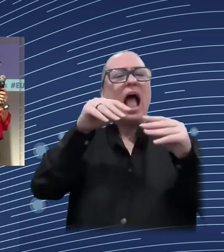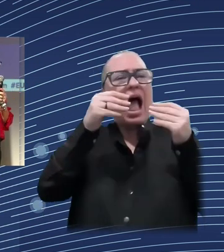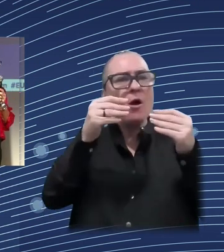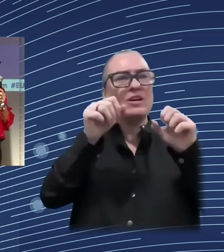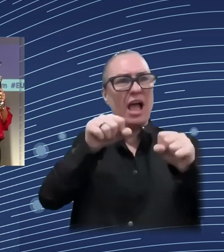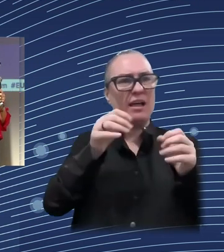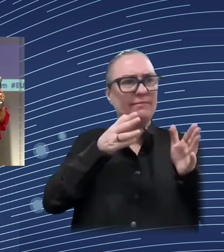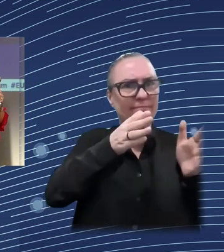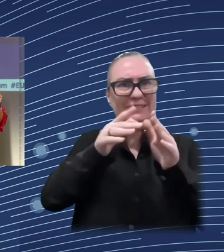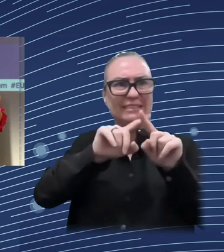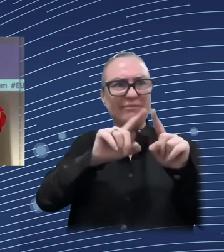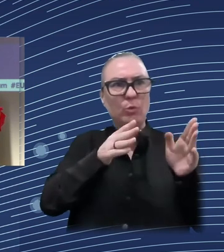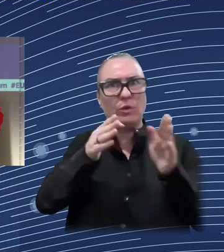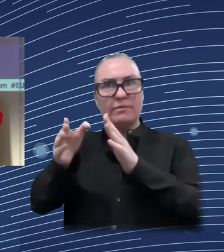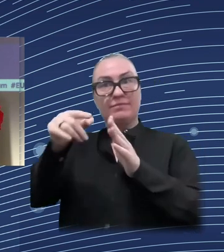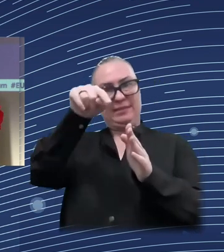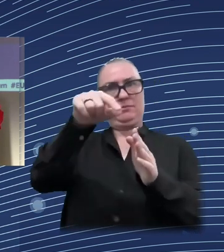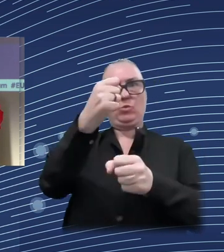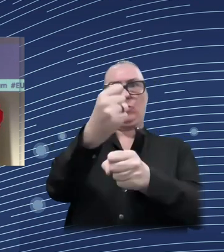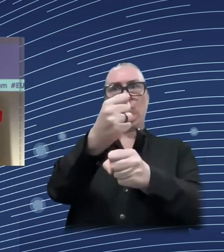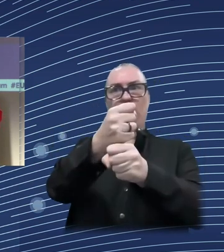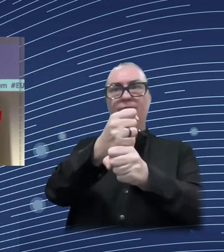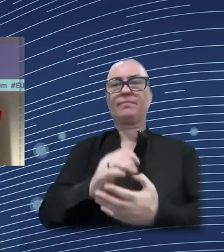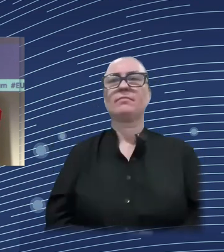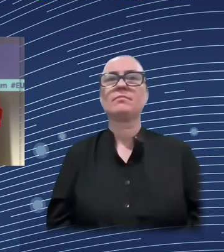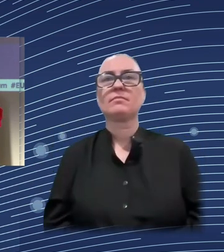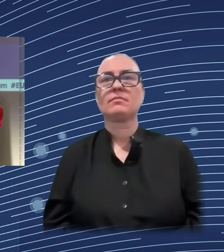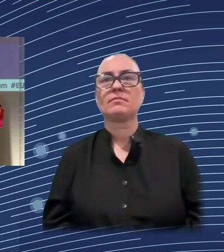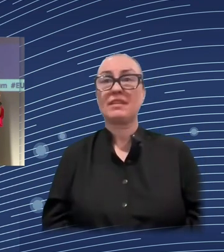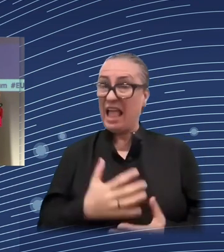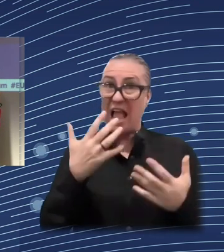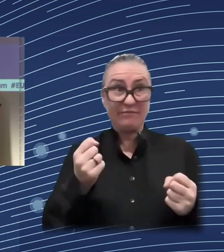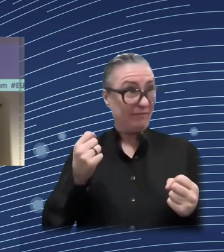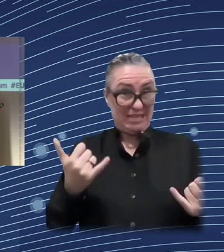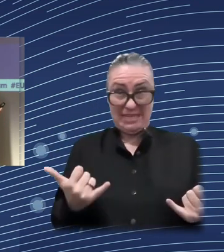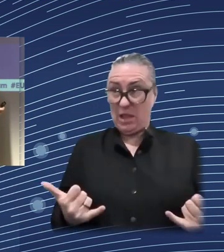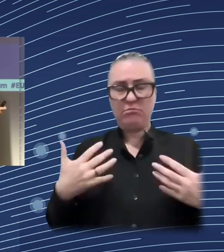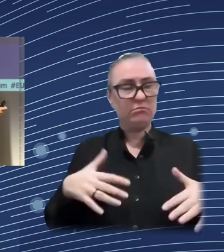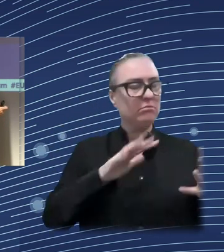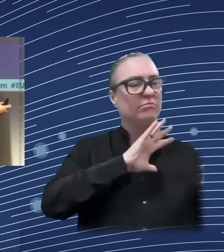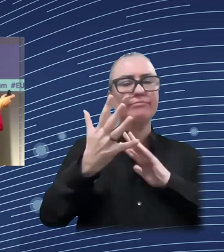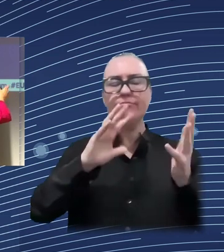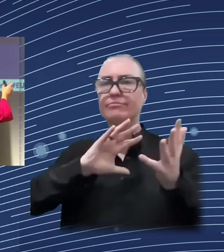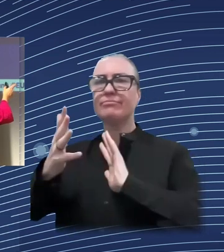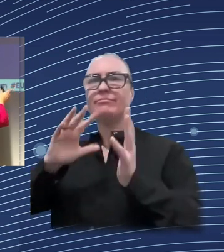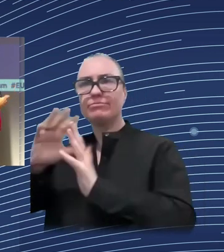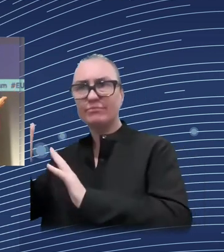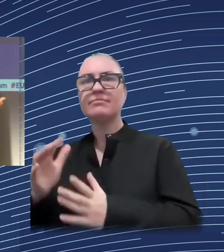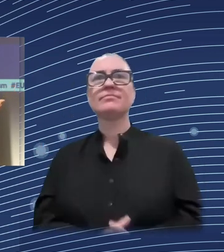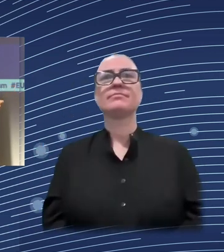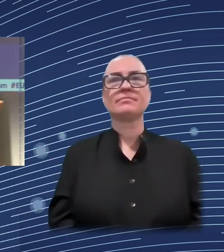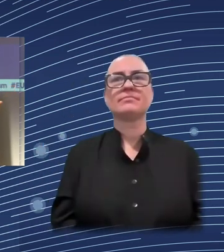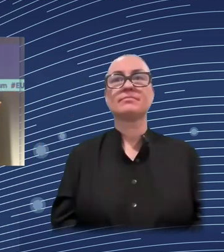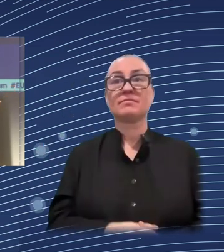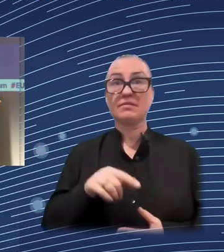but I do believe that it's a structural change. And if you have a structural change, it's very difficult to draw or to infer from